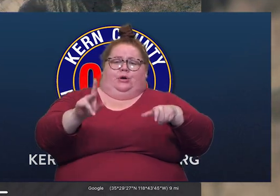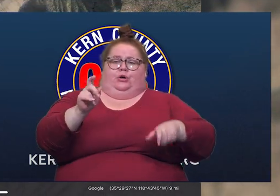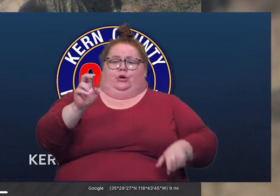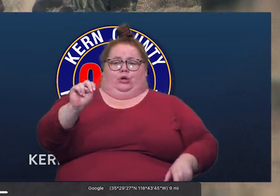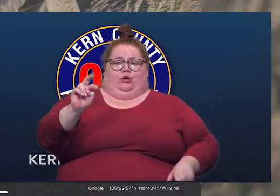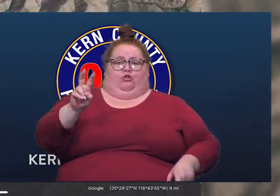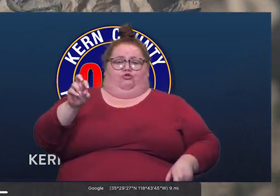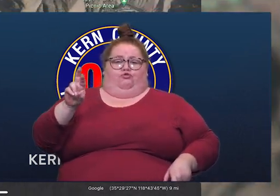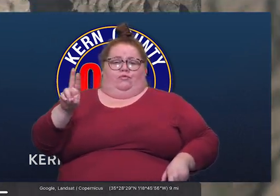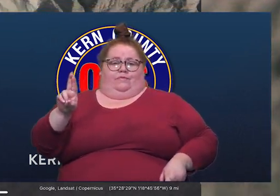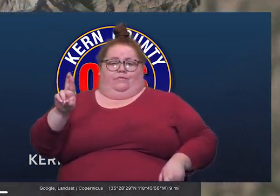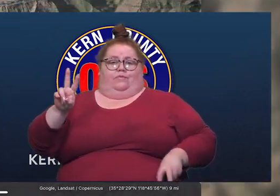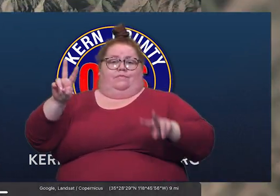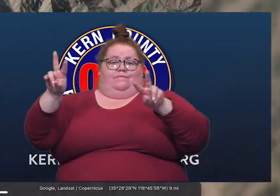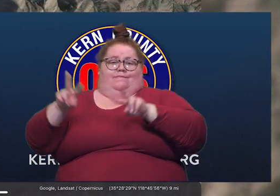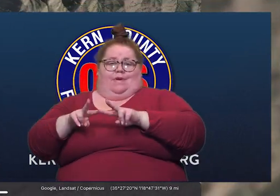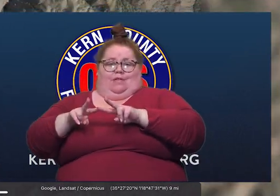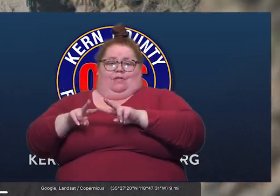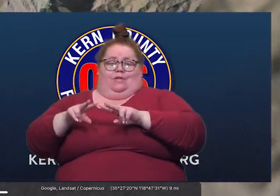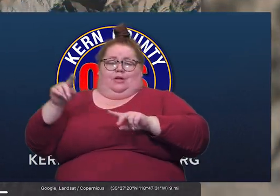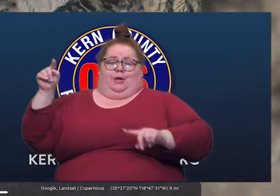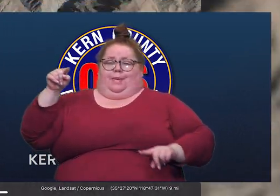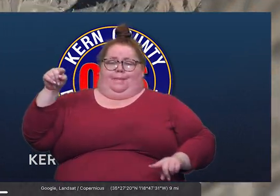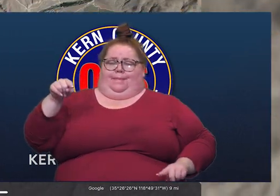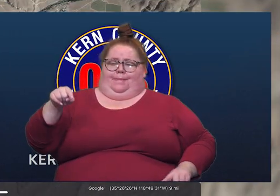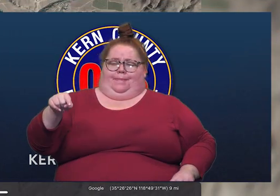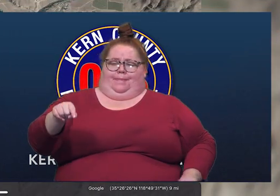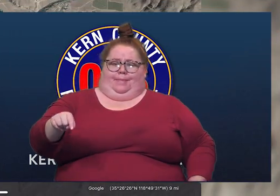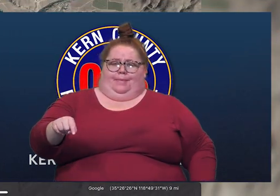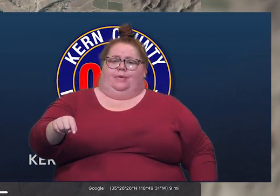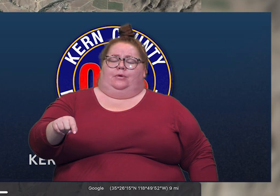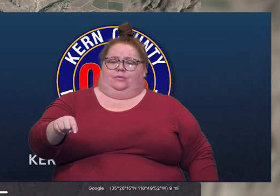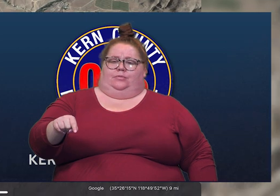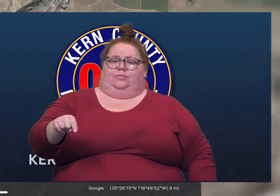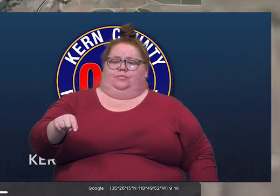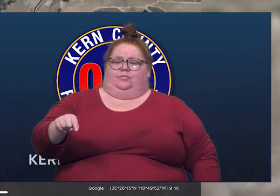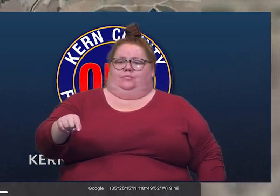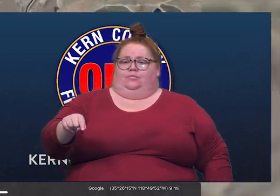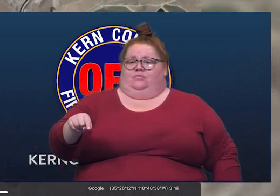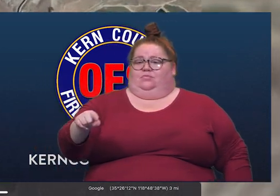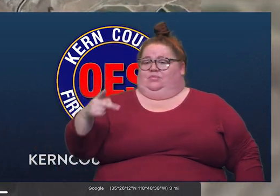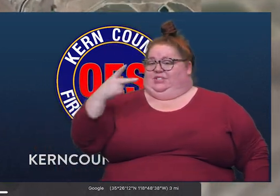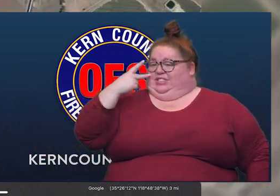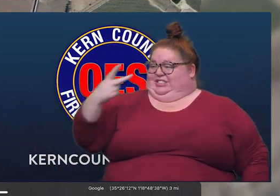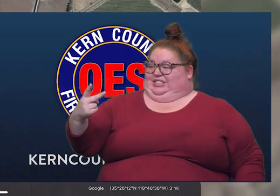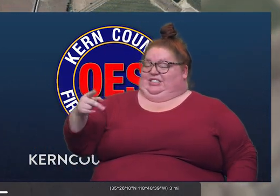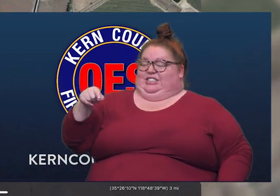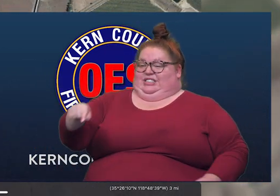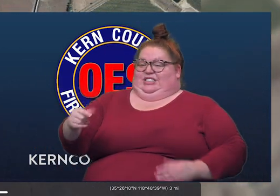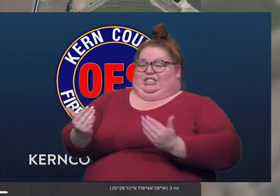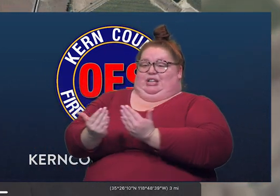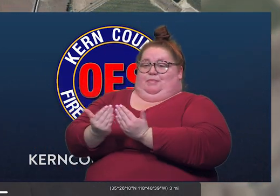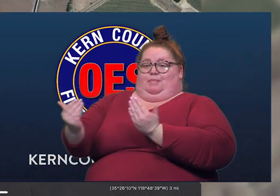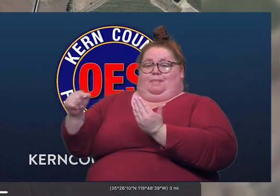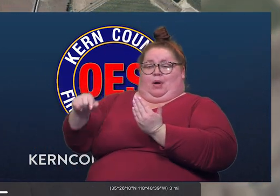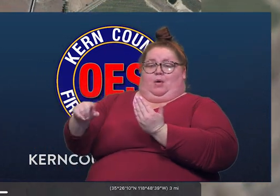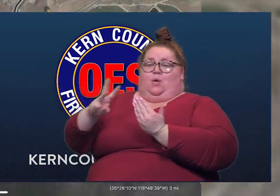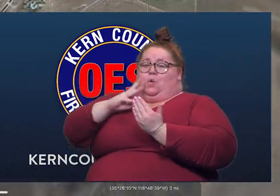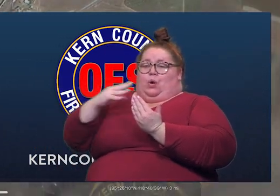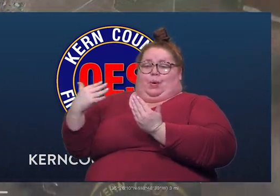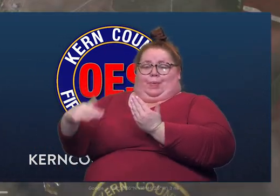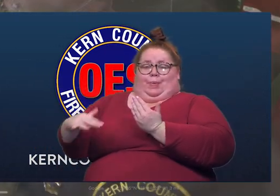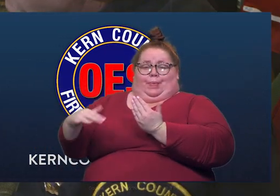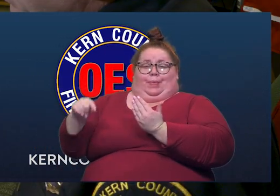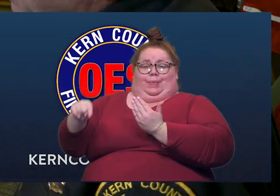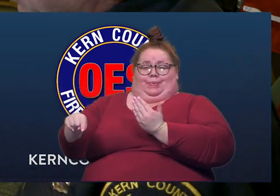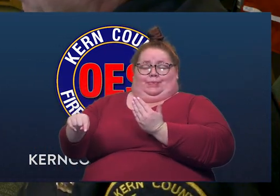down to the mouth of the canyon where many have seen a powerhouse that's at the beginning of the canyon there.